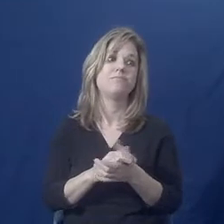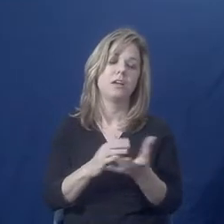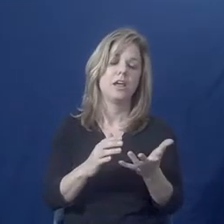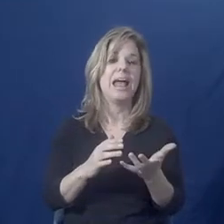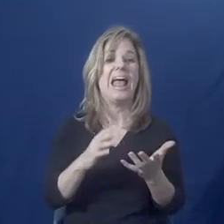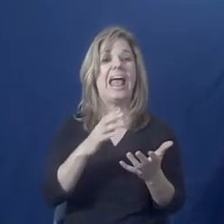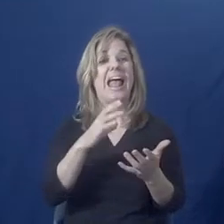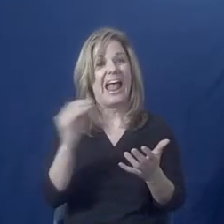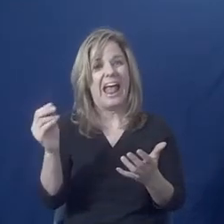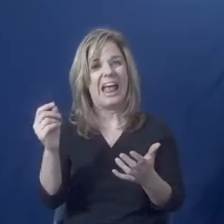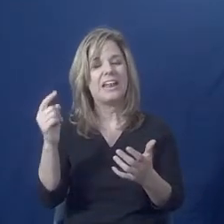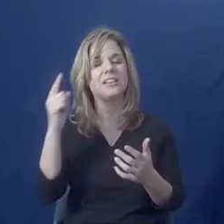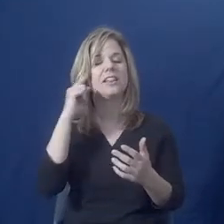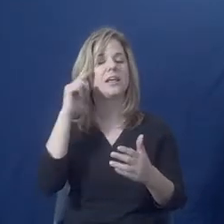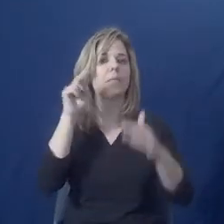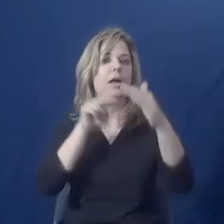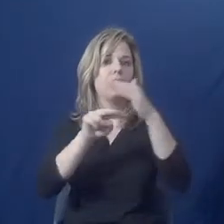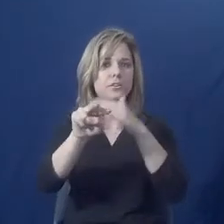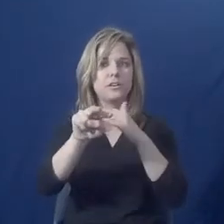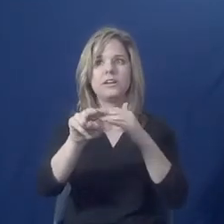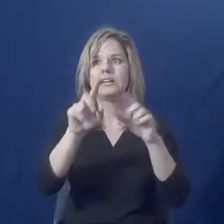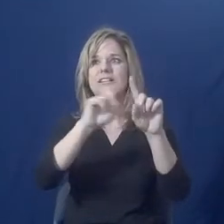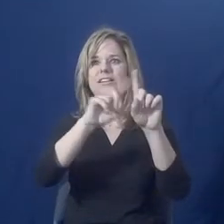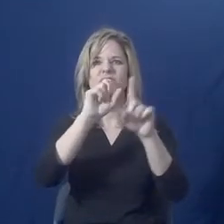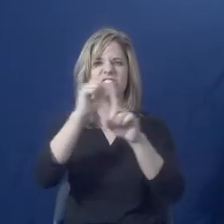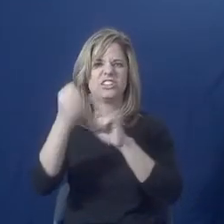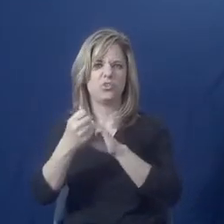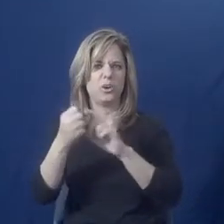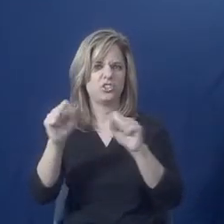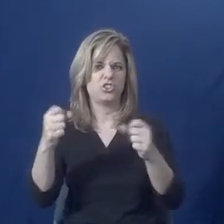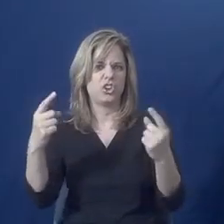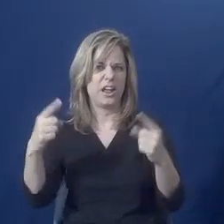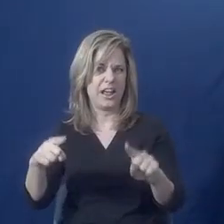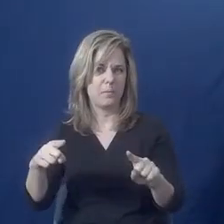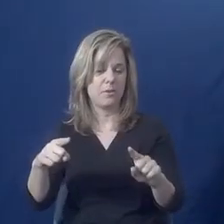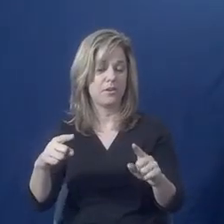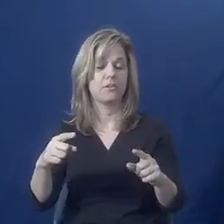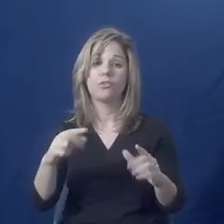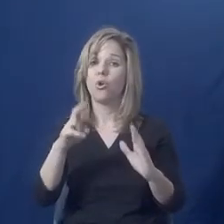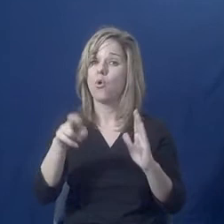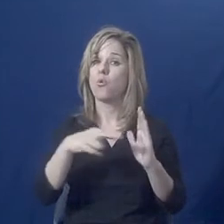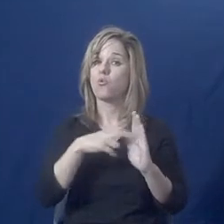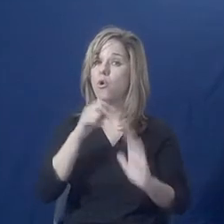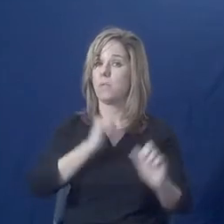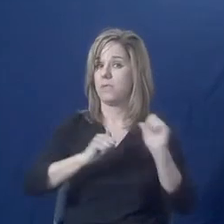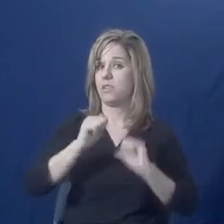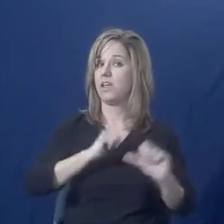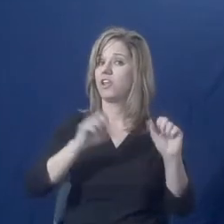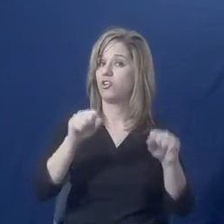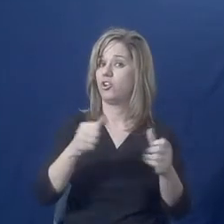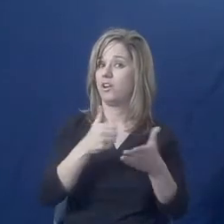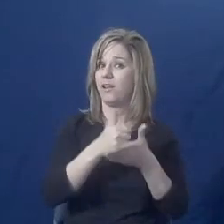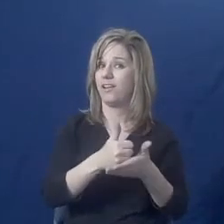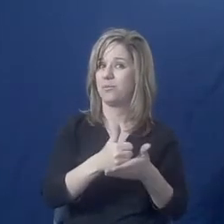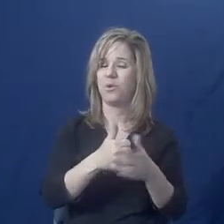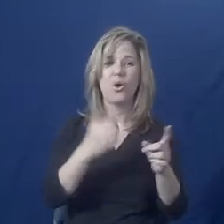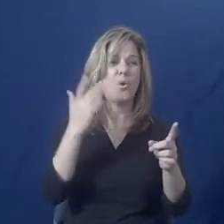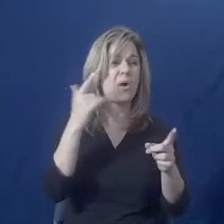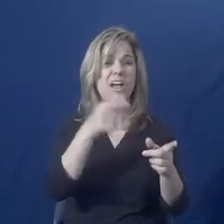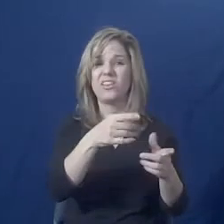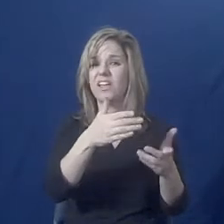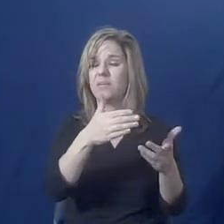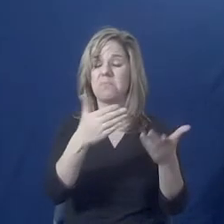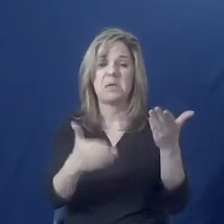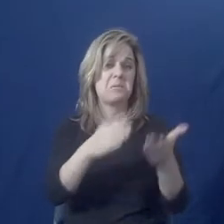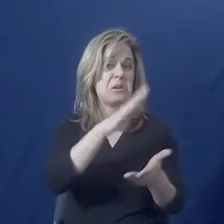some role plays with the person. Because remember, this may be a brand new thing for them. And the thought of leaving may be very